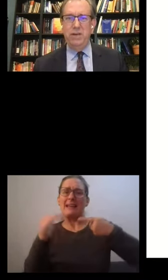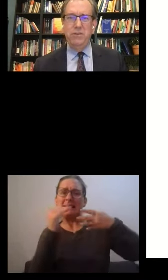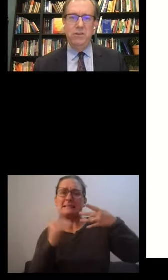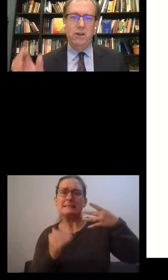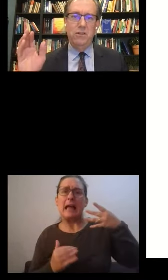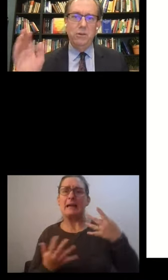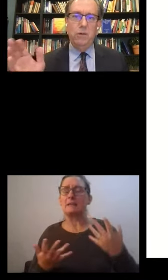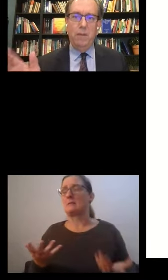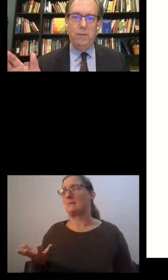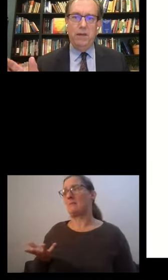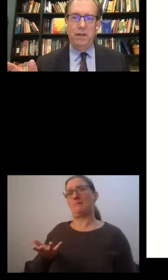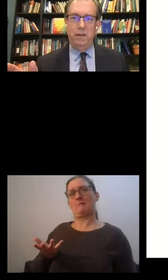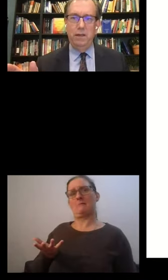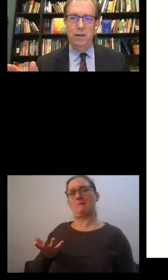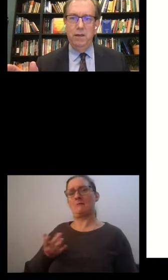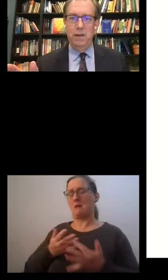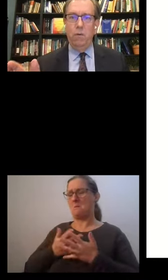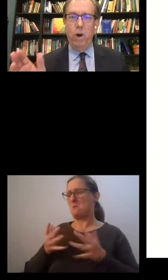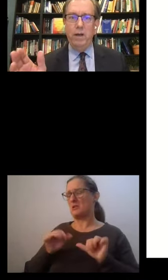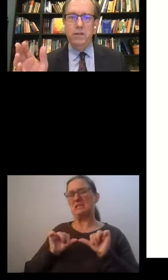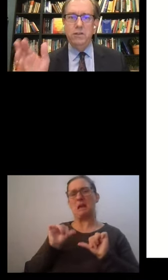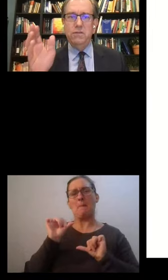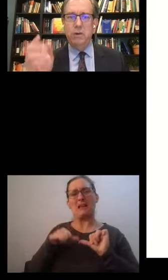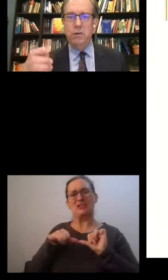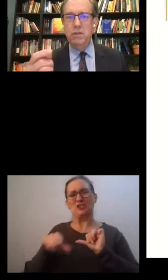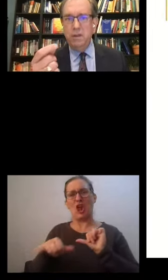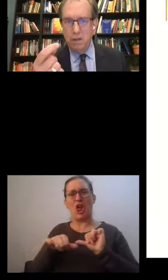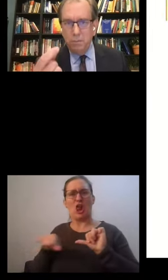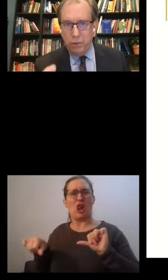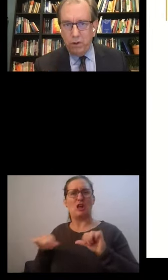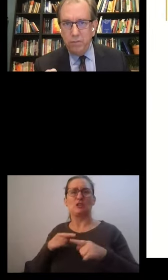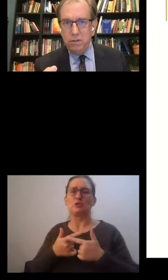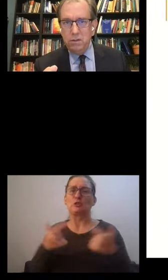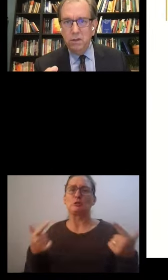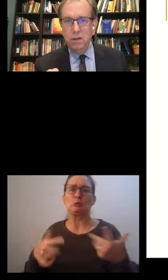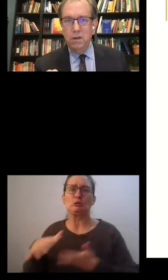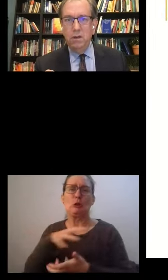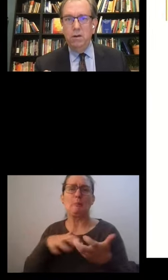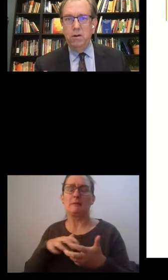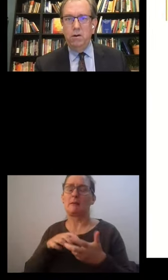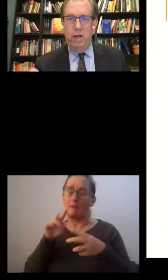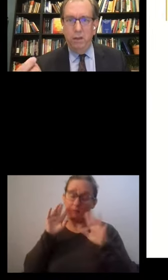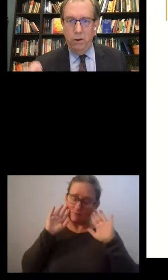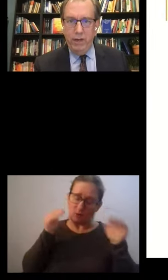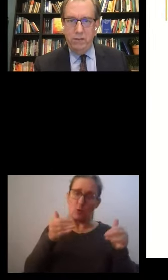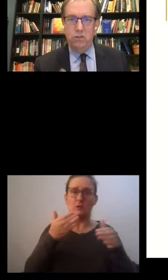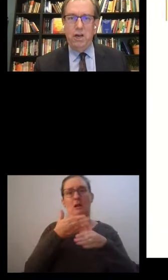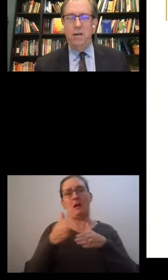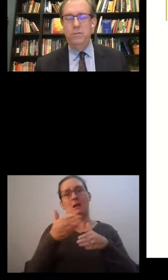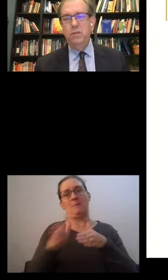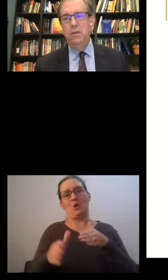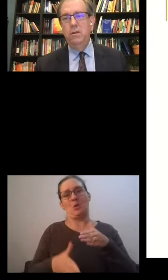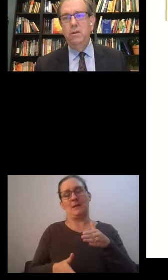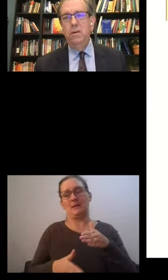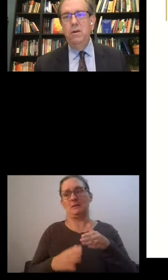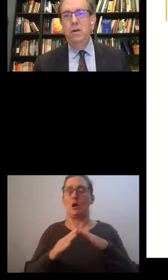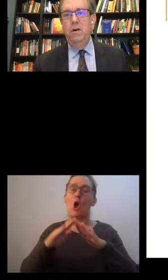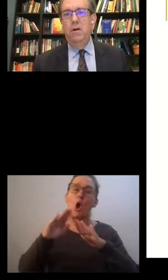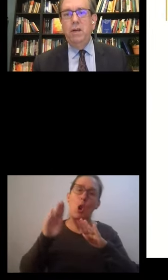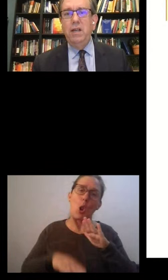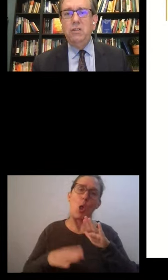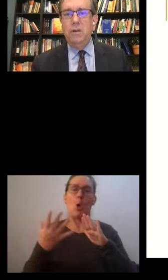Multidimensional measures are too complicated. Why not just focus on unemployment or on low wage jobs